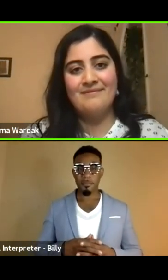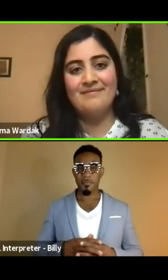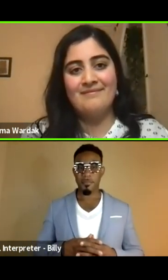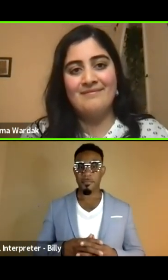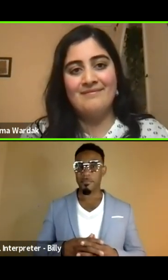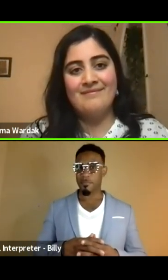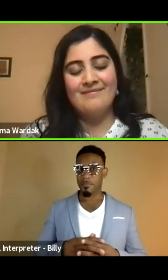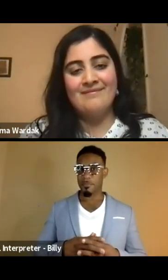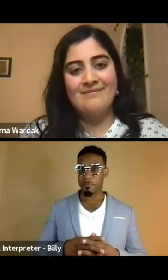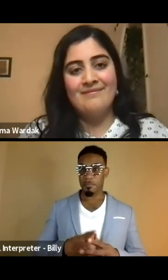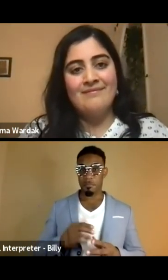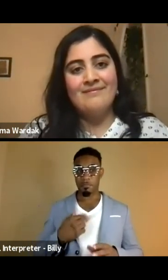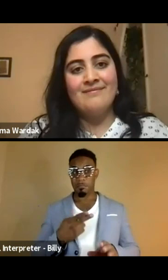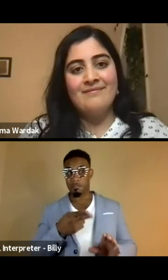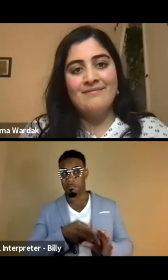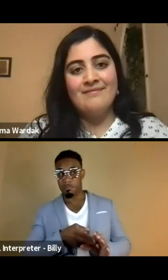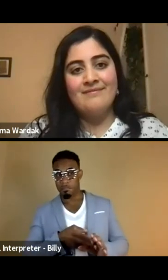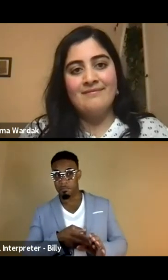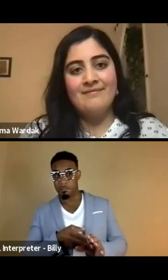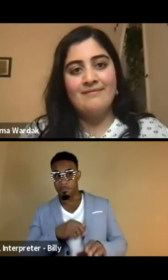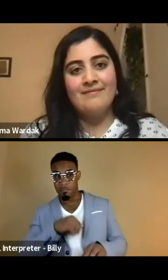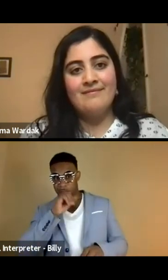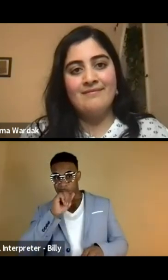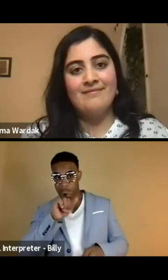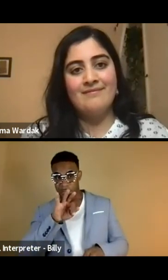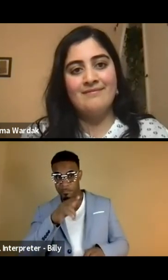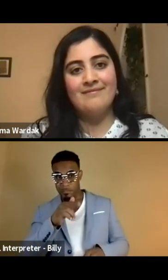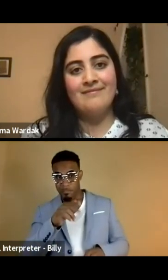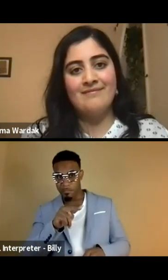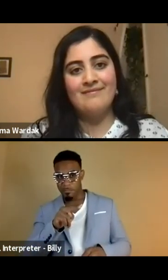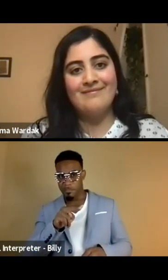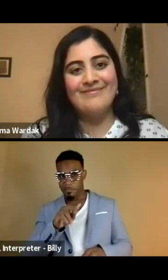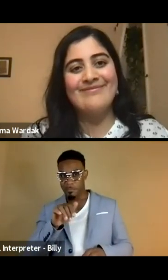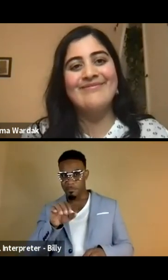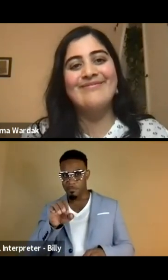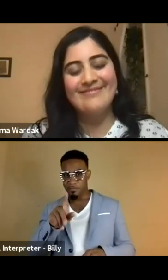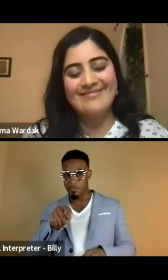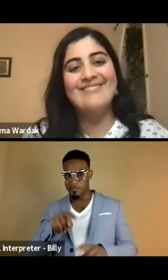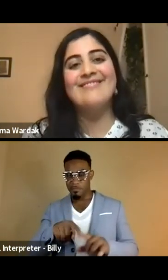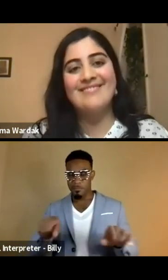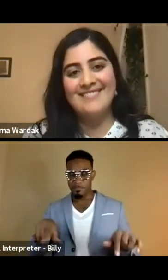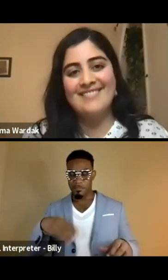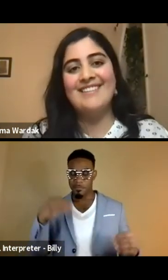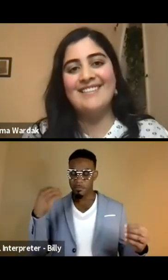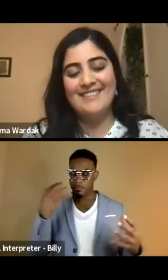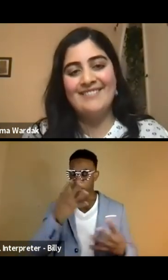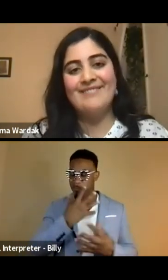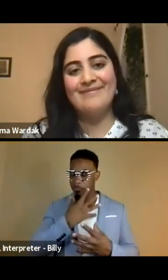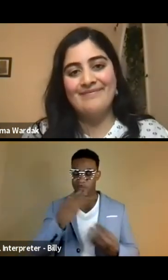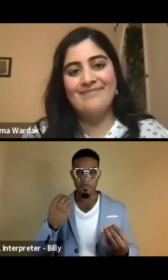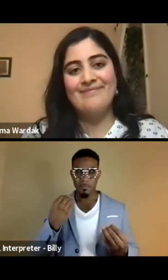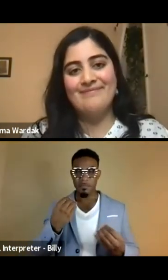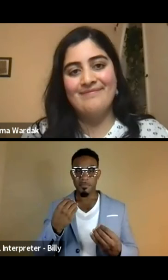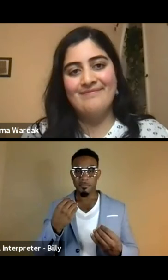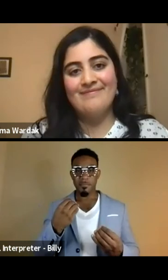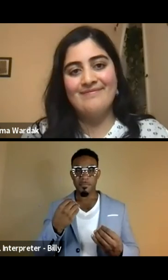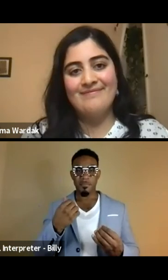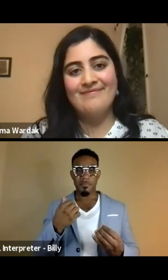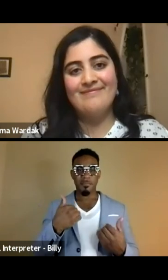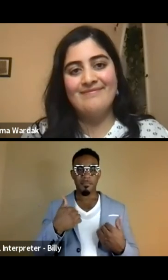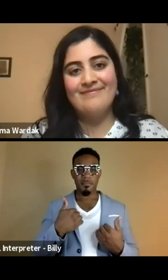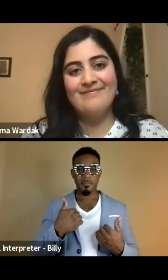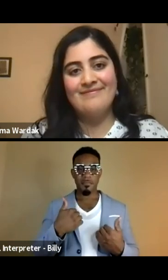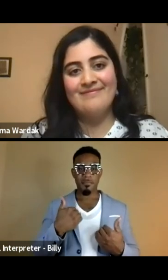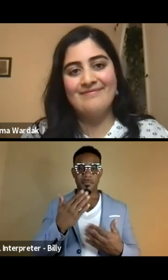I'll jump in. Um, I love Afghan carpets. They're gorgeous. Um, and I have